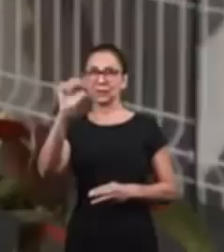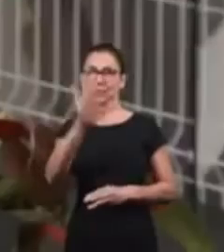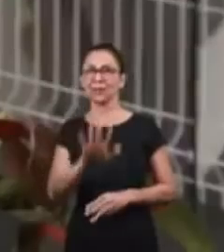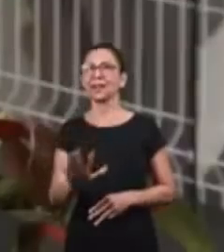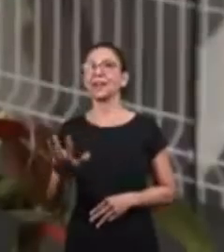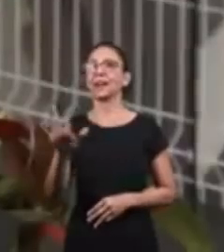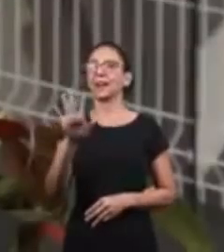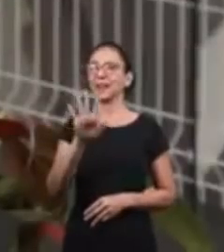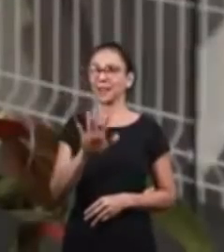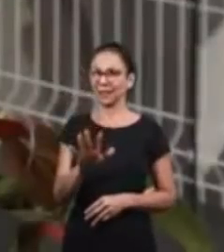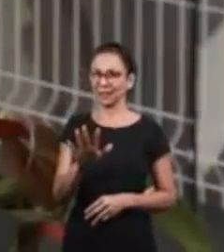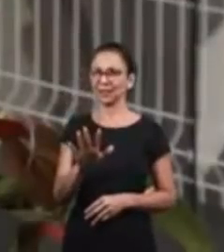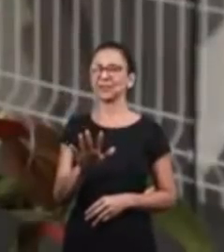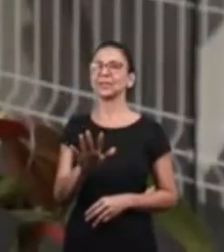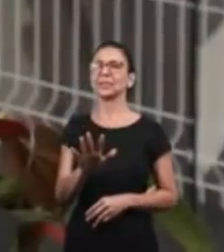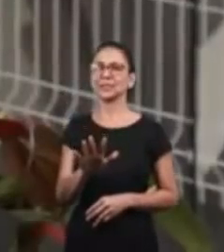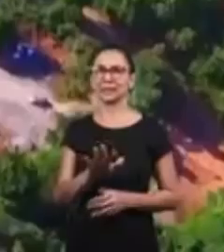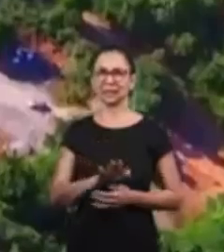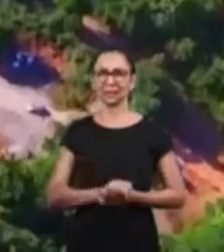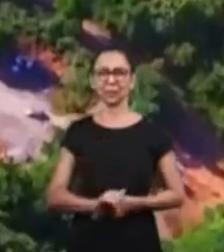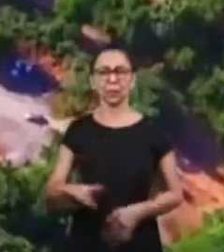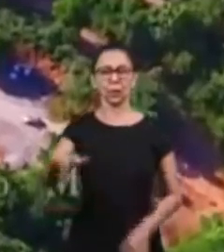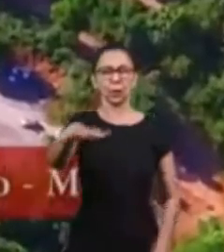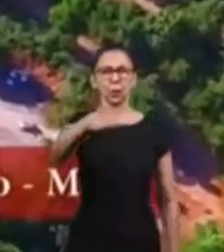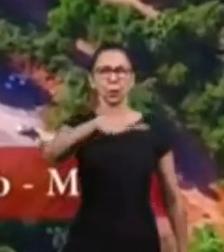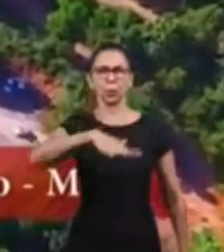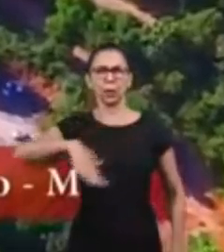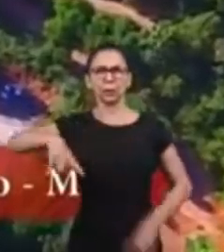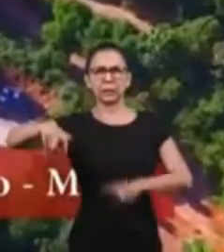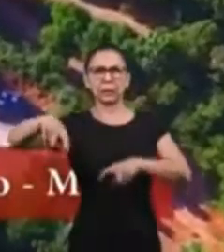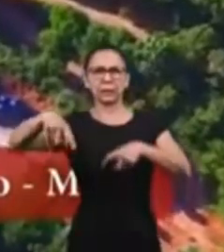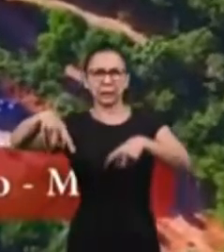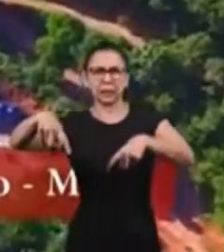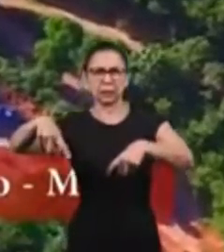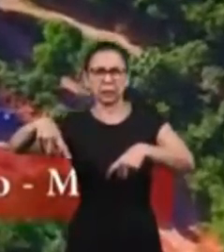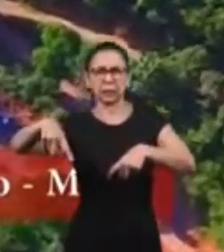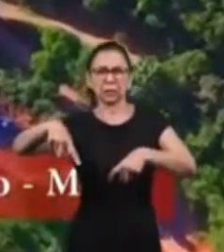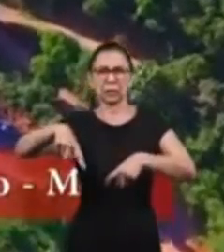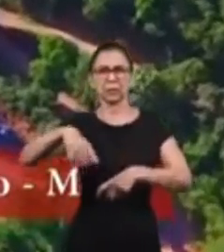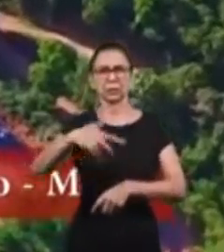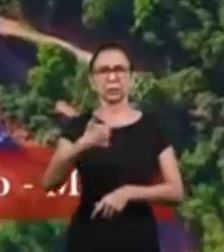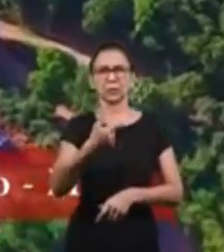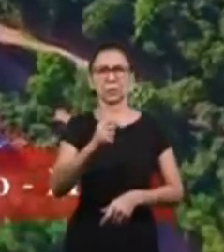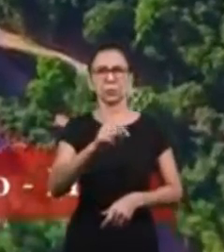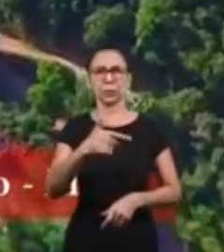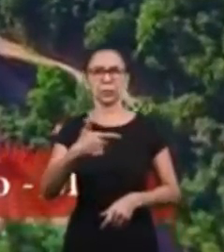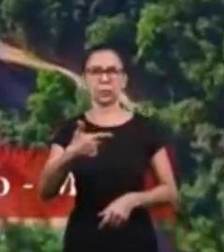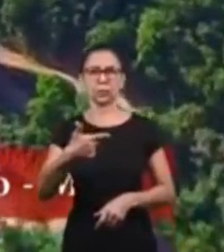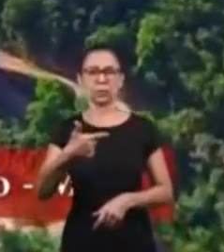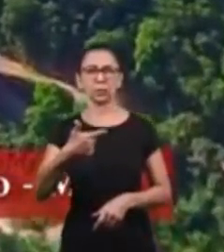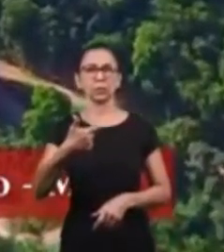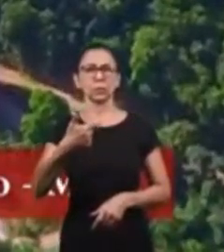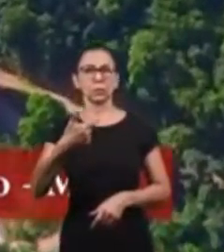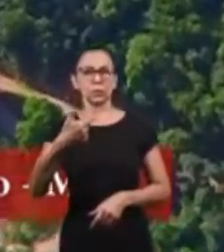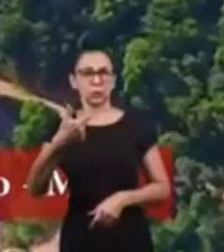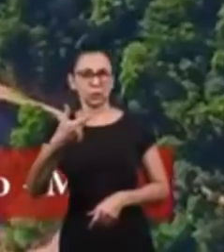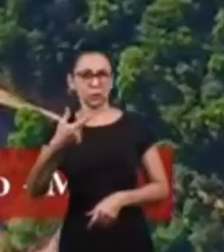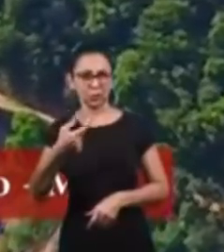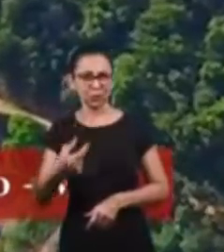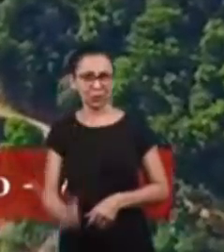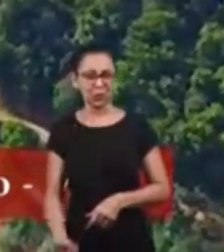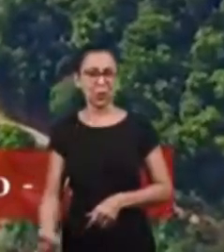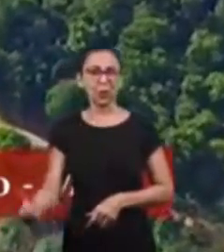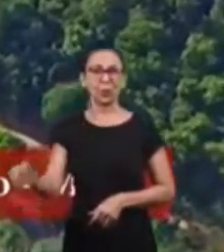time, we will get to know the Manaim in Vale do Aço. This Manaim is located in a rural area that was acquired in